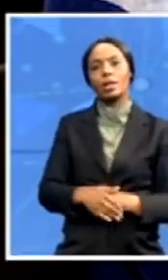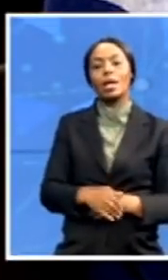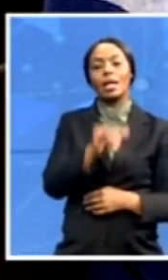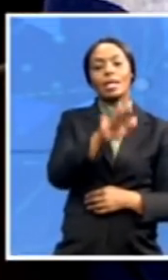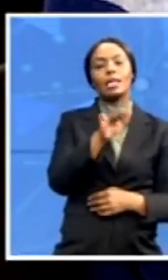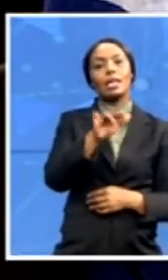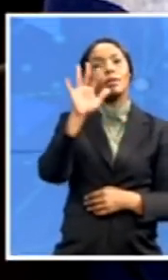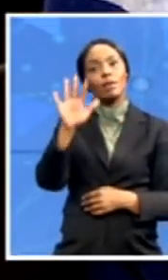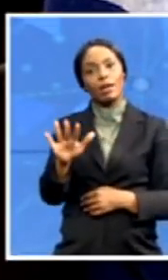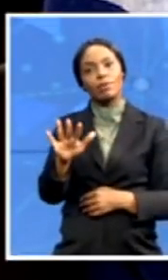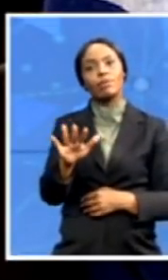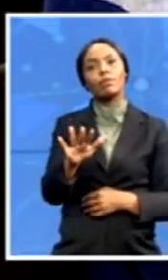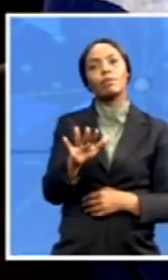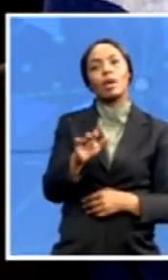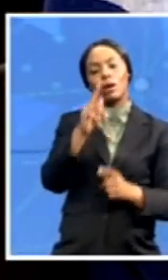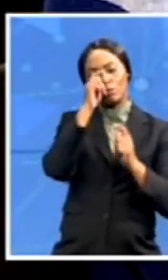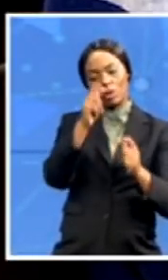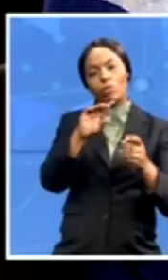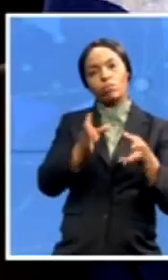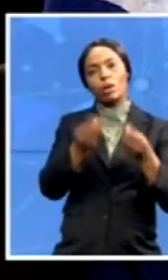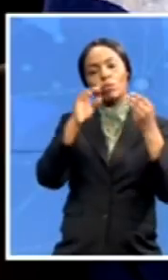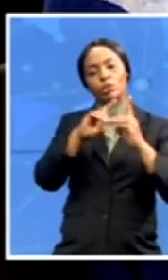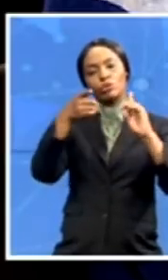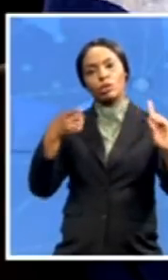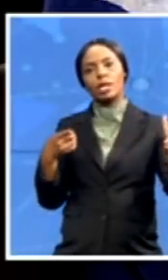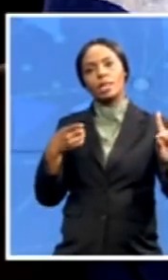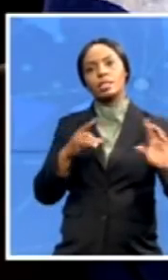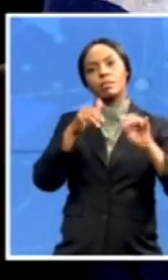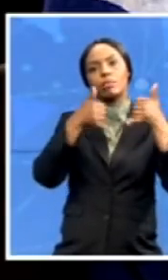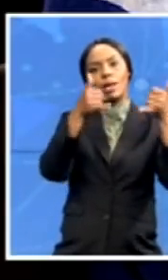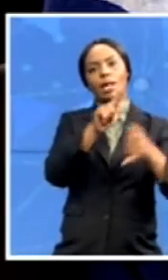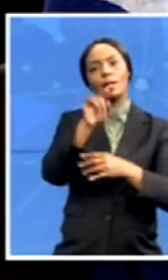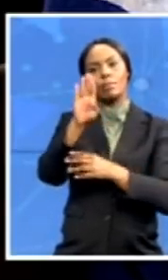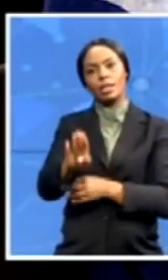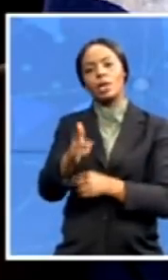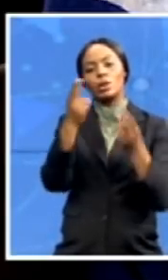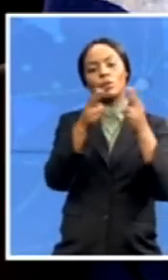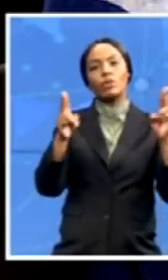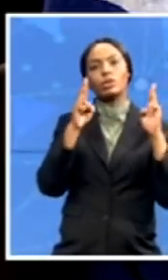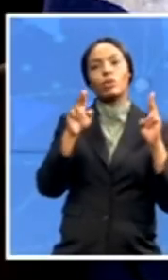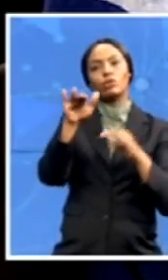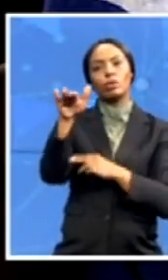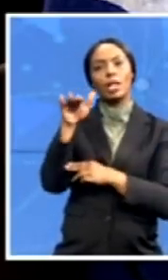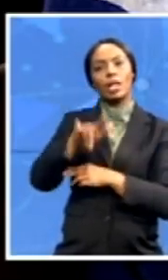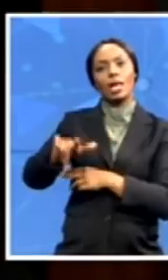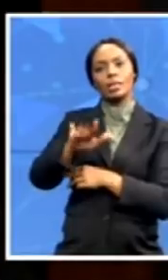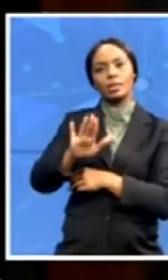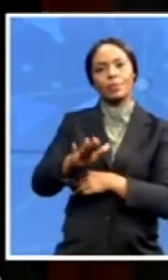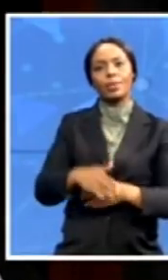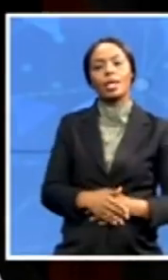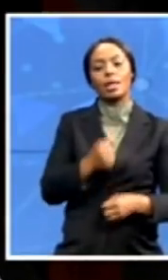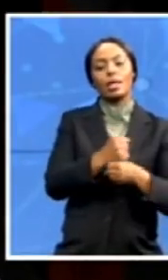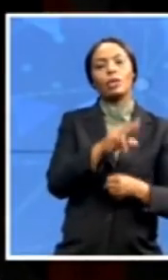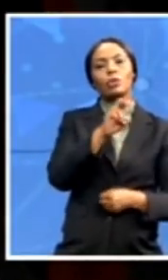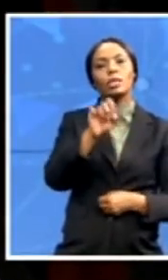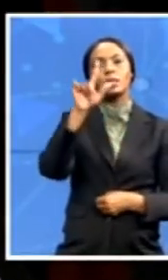Doctorate, LLD, University of Zulu-Lane. Two thousand and seven, Honorary Doctorate